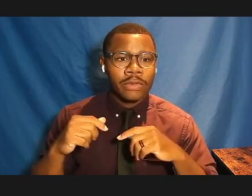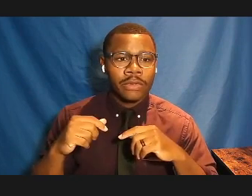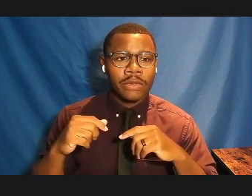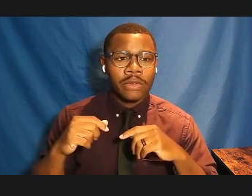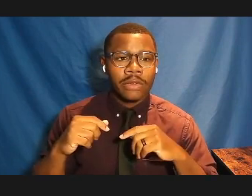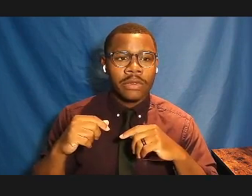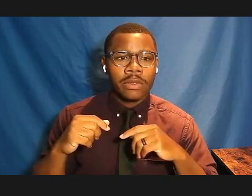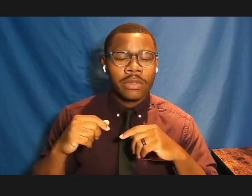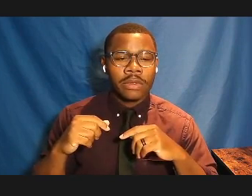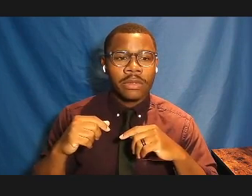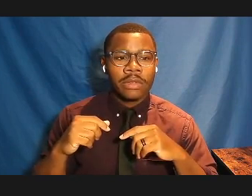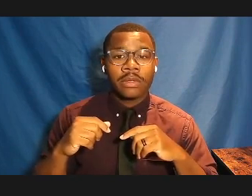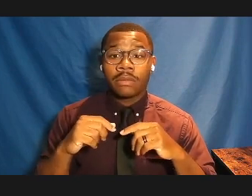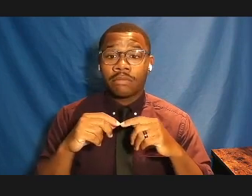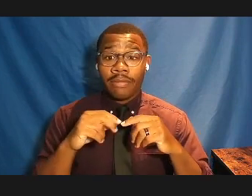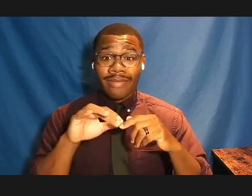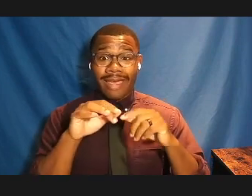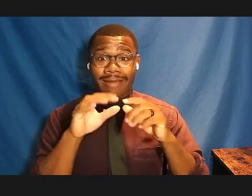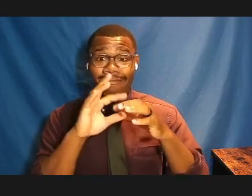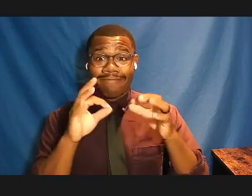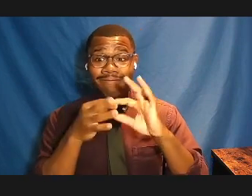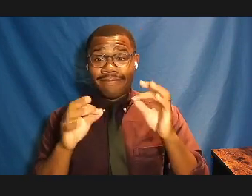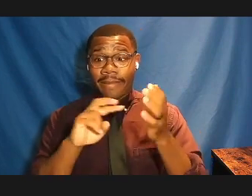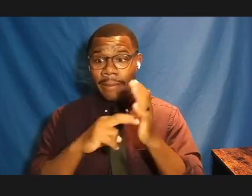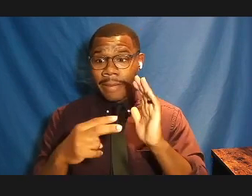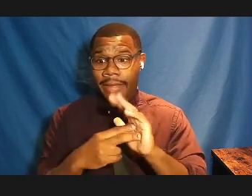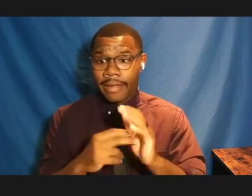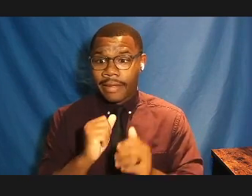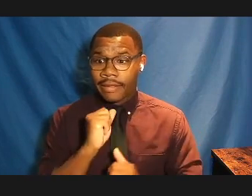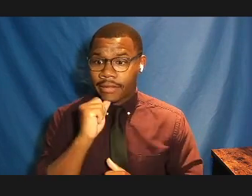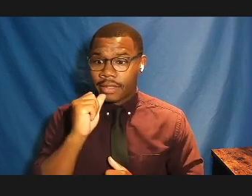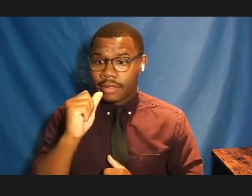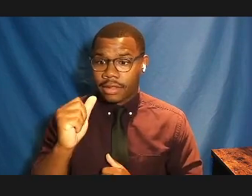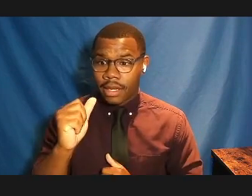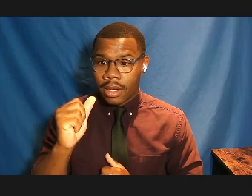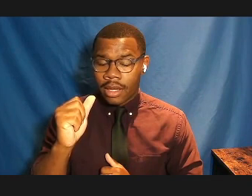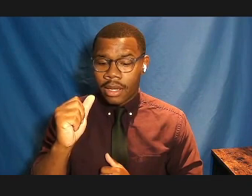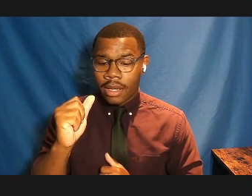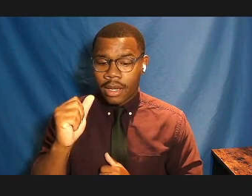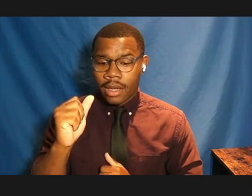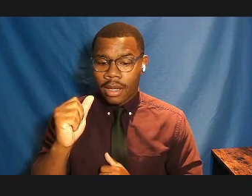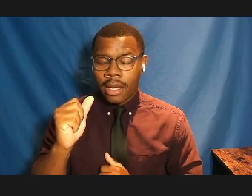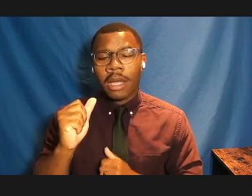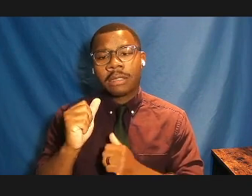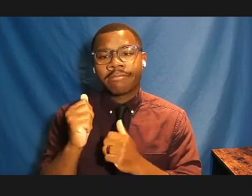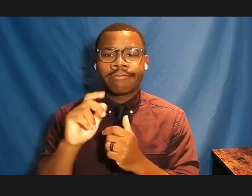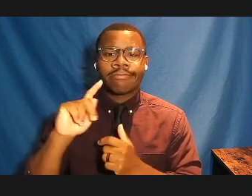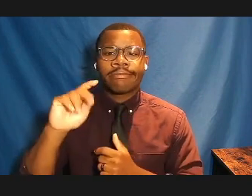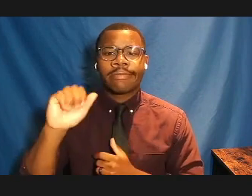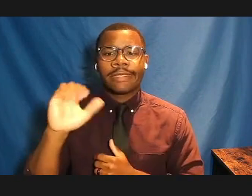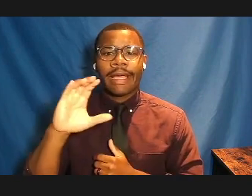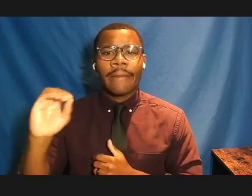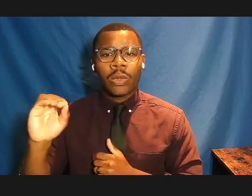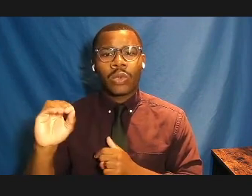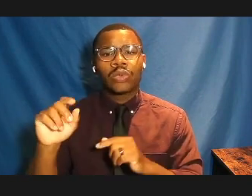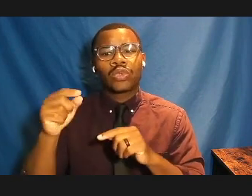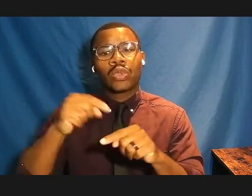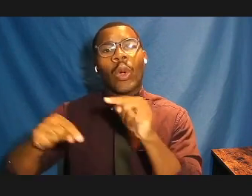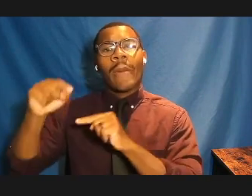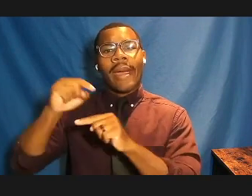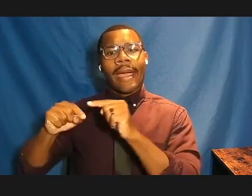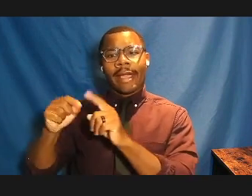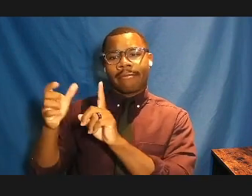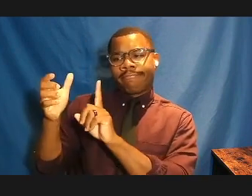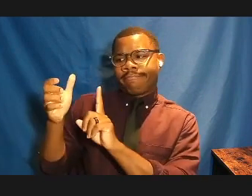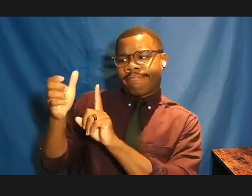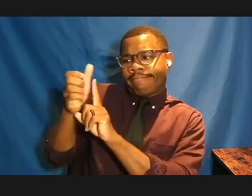literally translated, it means, is not taboo to go back and fetch what you forgot, or sankofa, knowing where you have been before